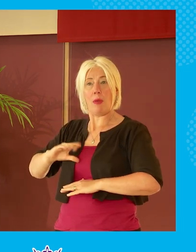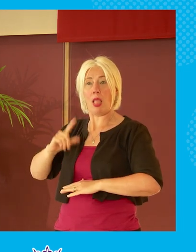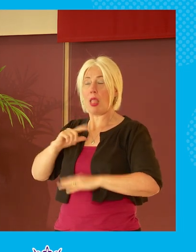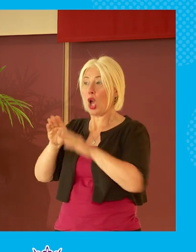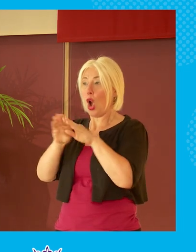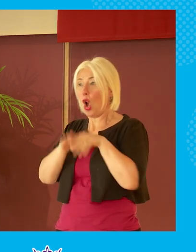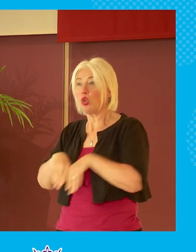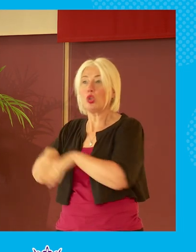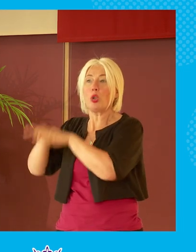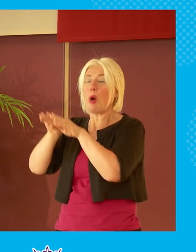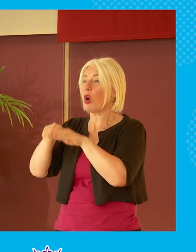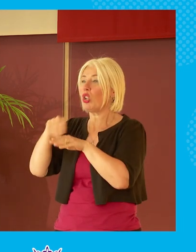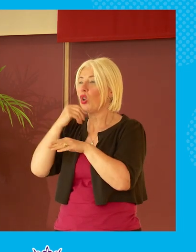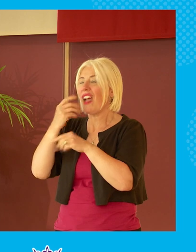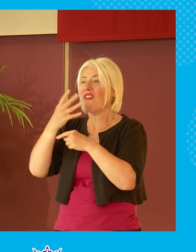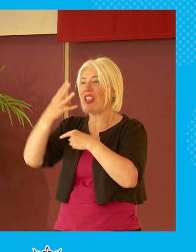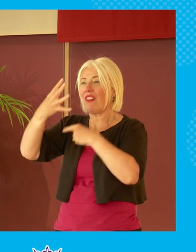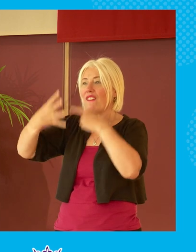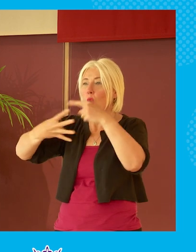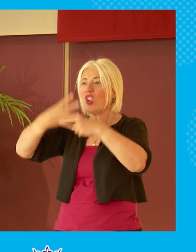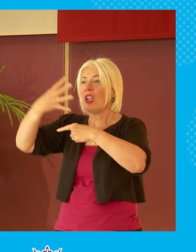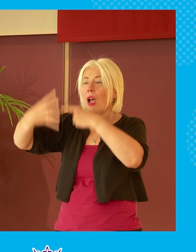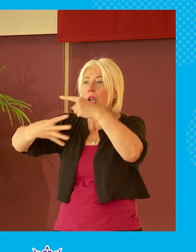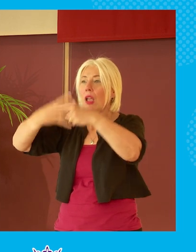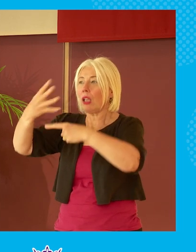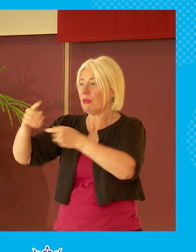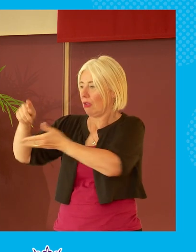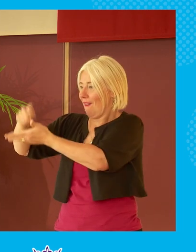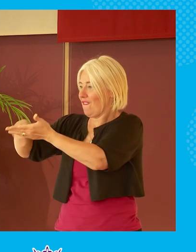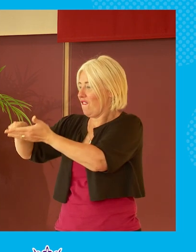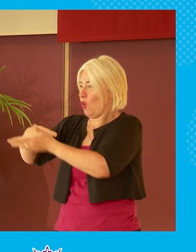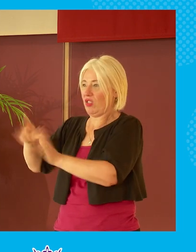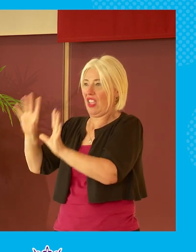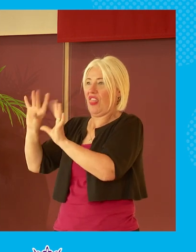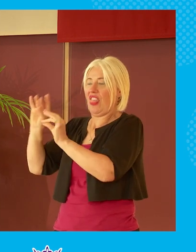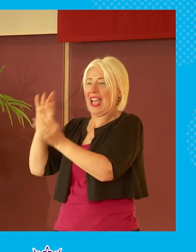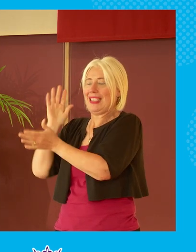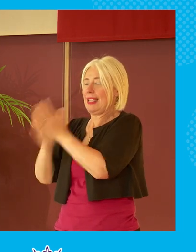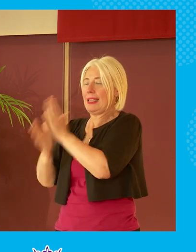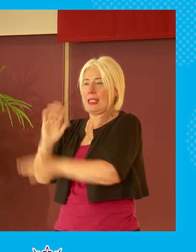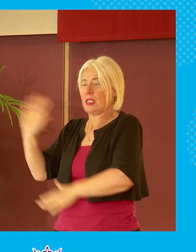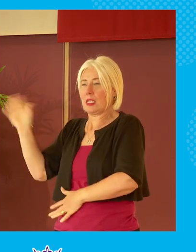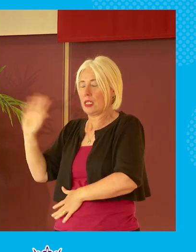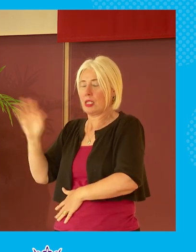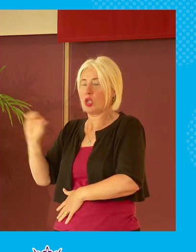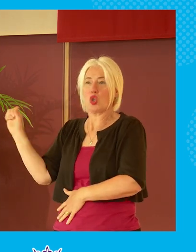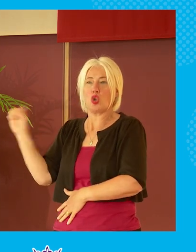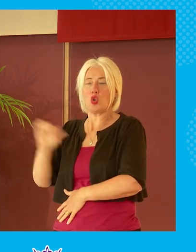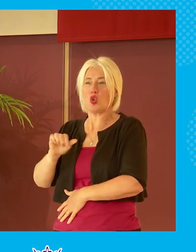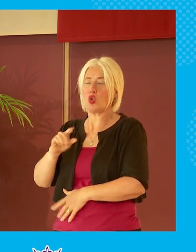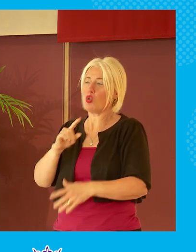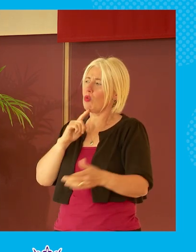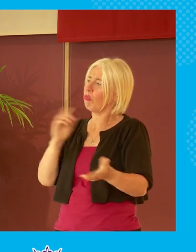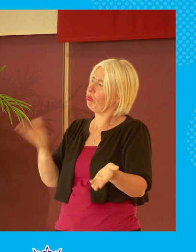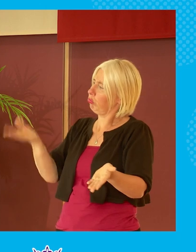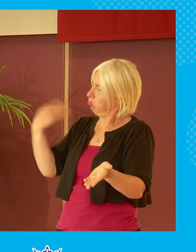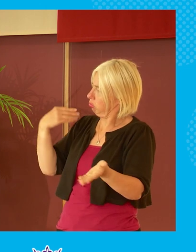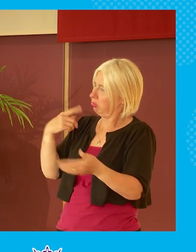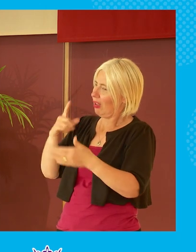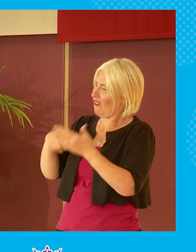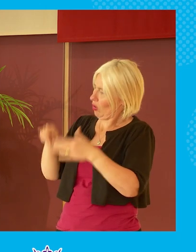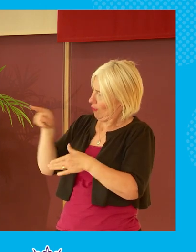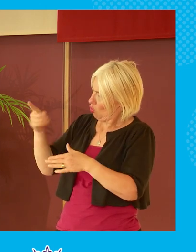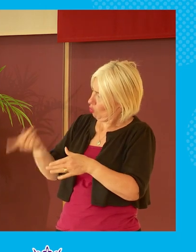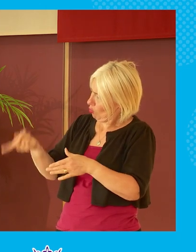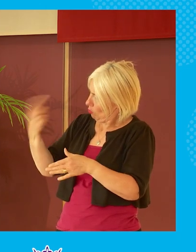just once every four years then going in and and casting the vote and that that you know they should have ways of holding people accountable and that they should you